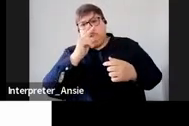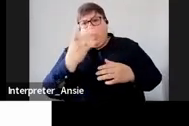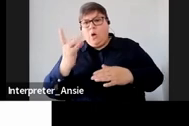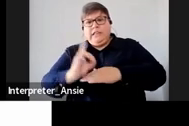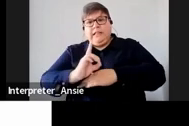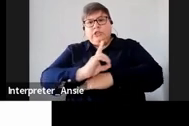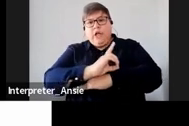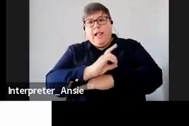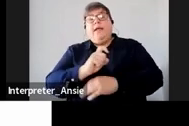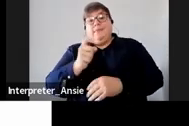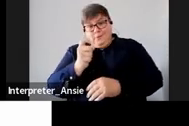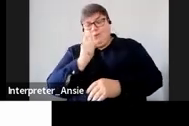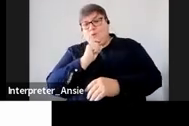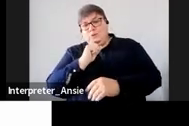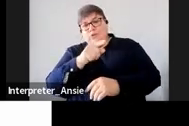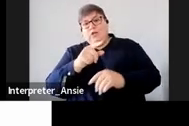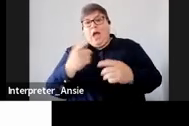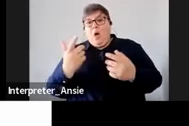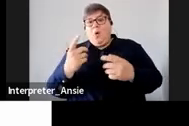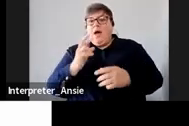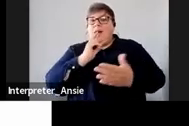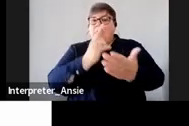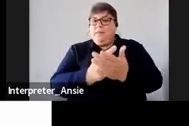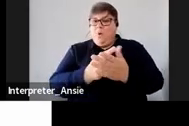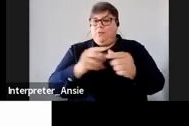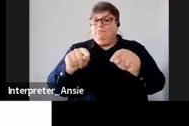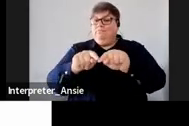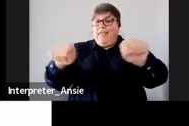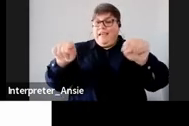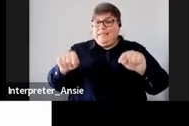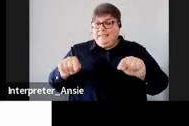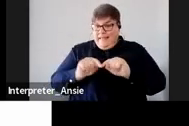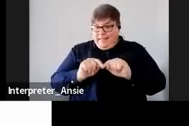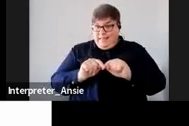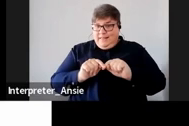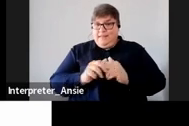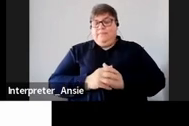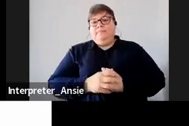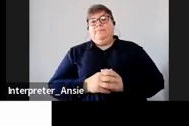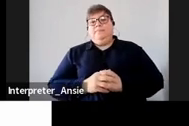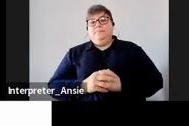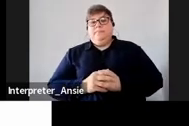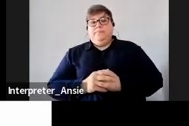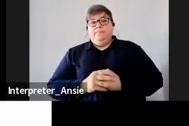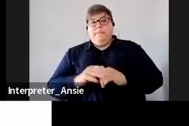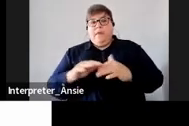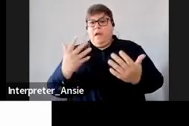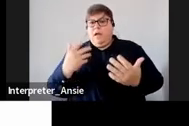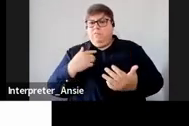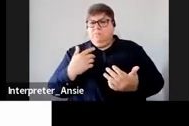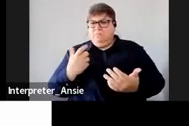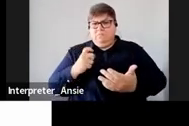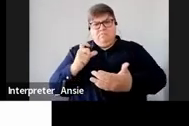use this report new estate case to report the estate so how do you go about